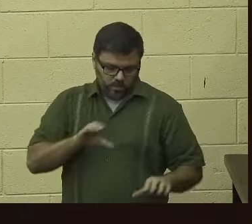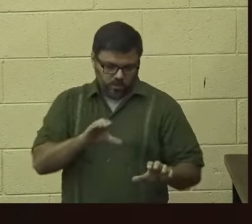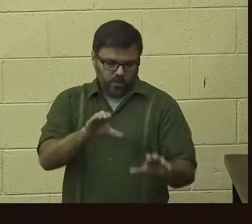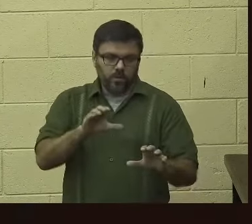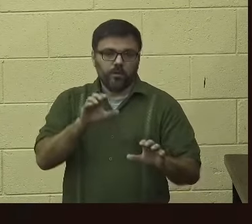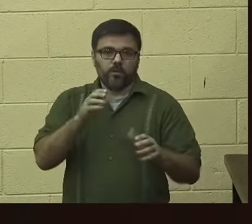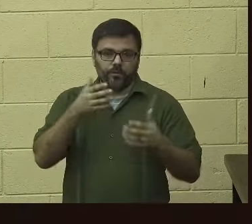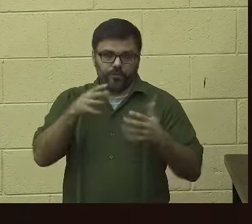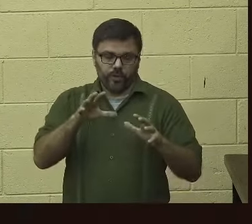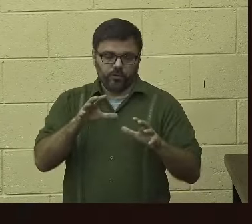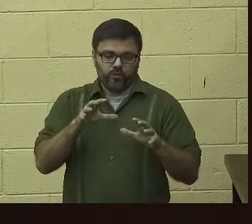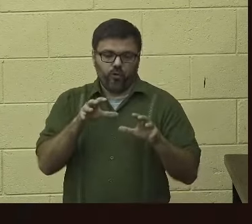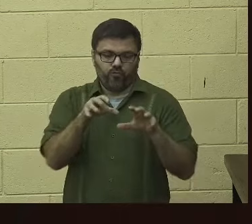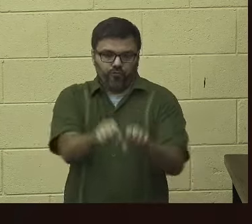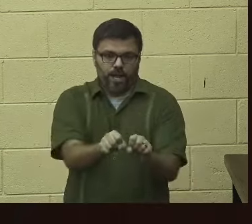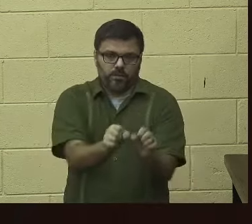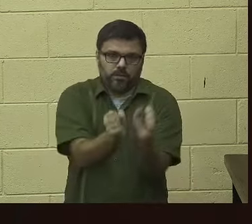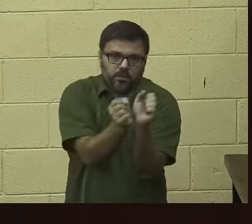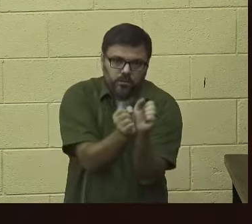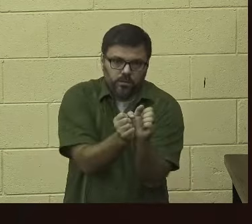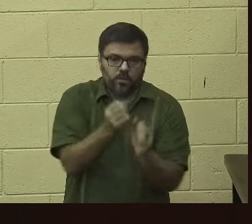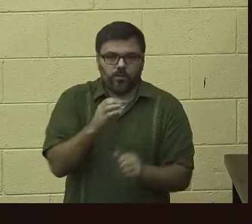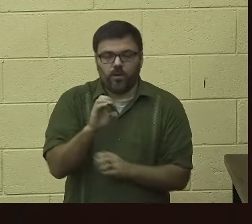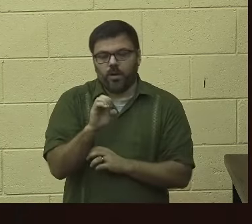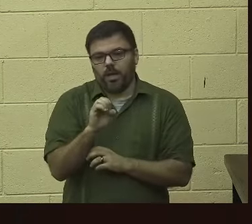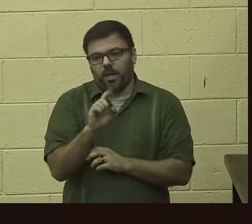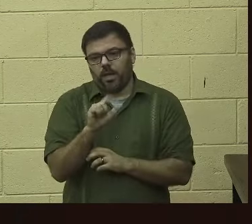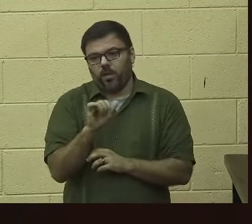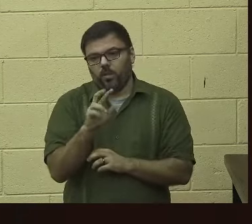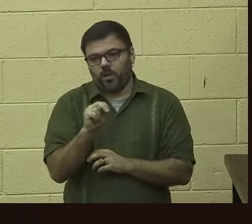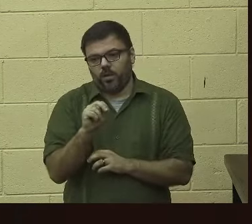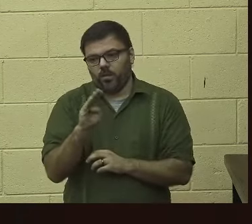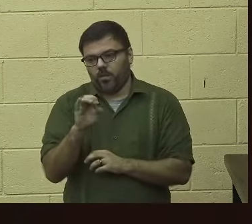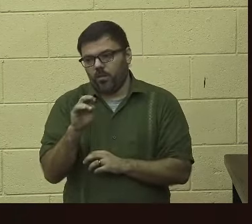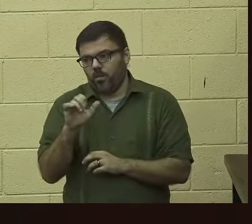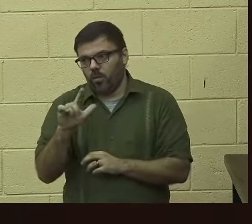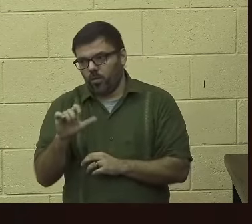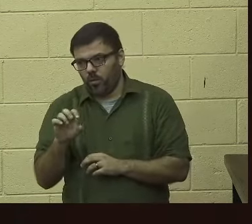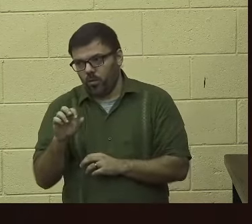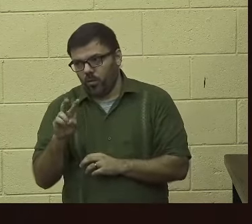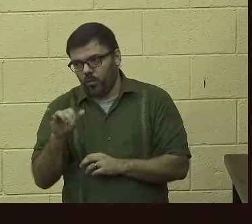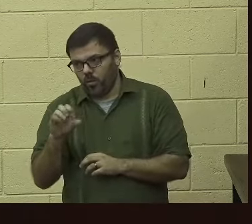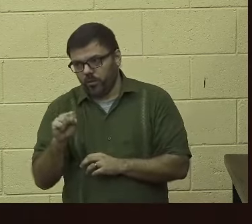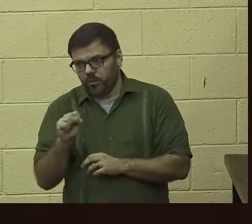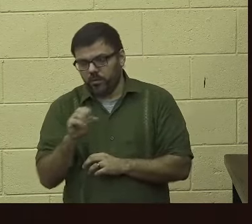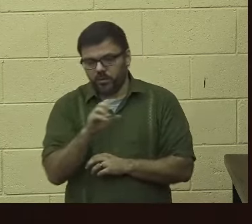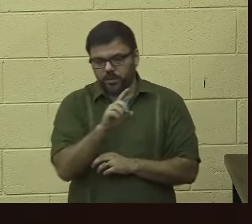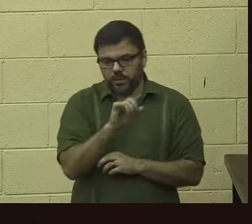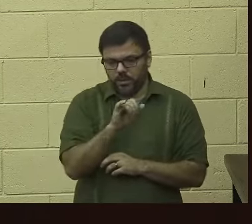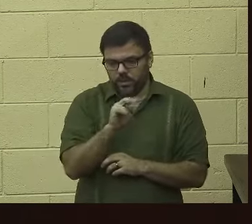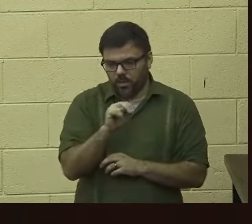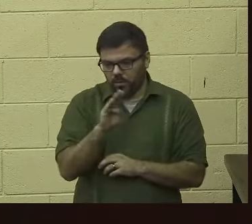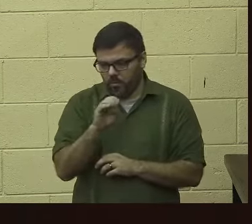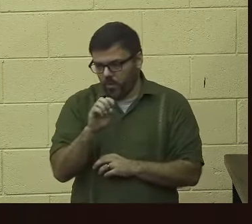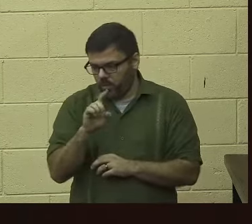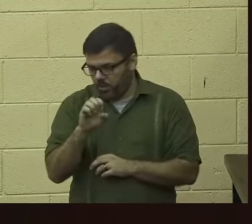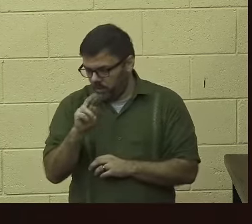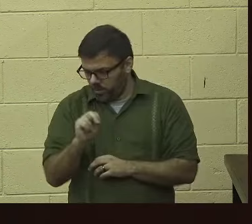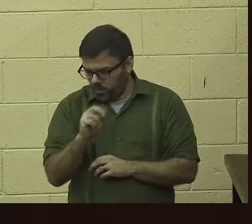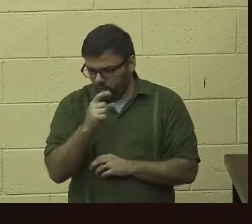for the murders of Elwin Bobo Lewis, Dion Bowden, Griffith Cadle,